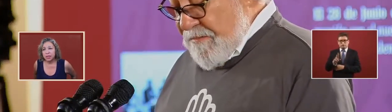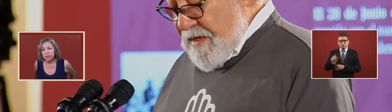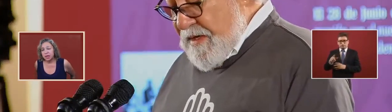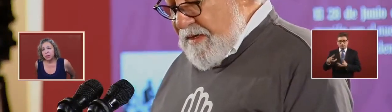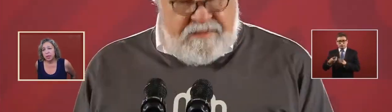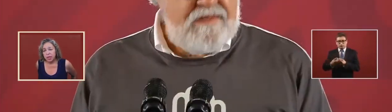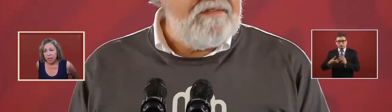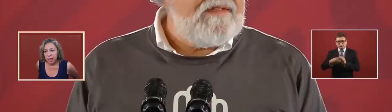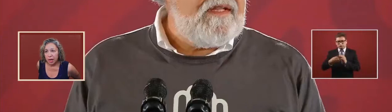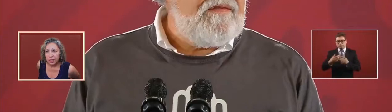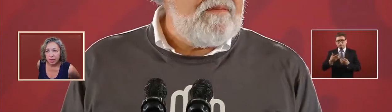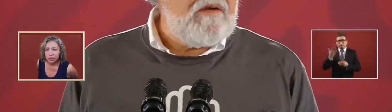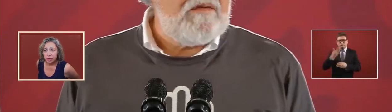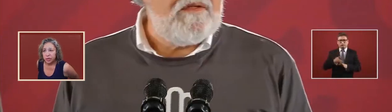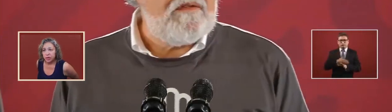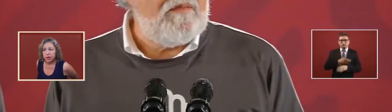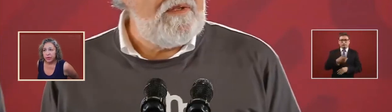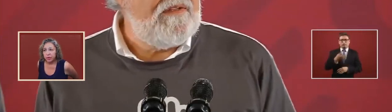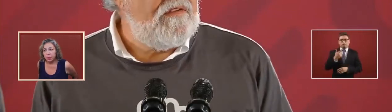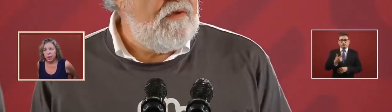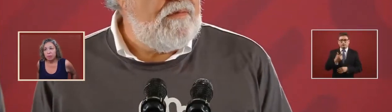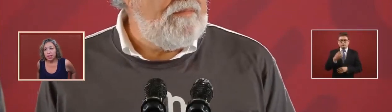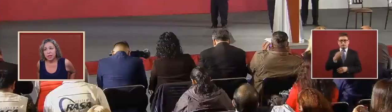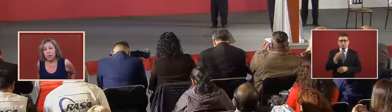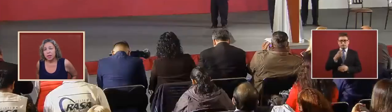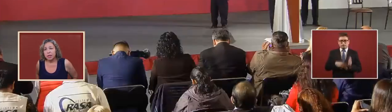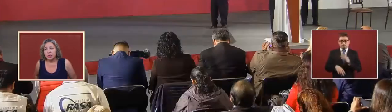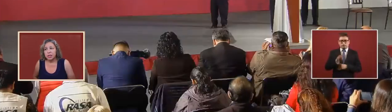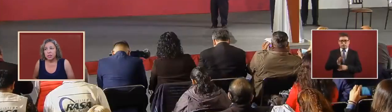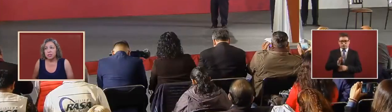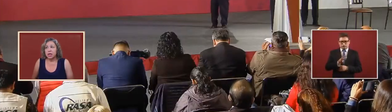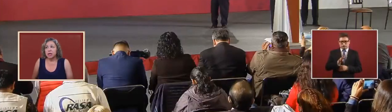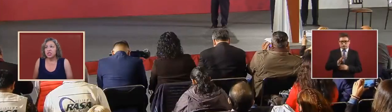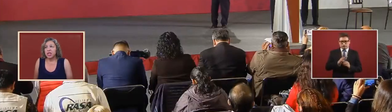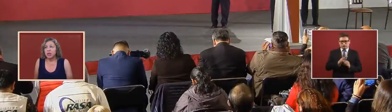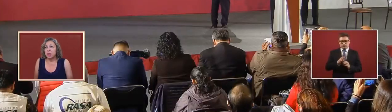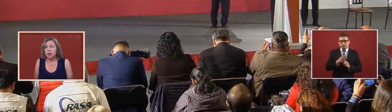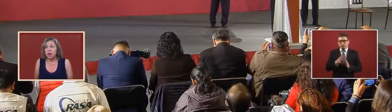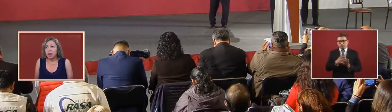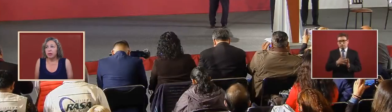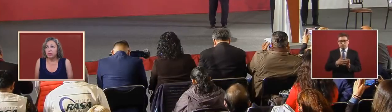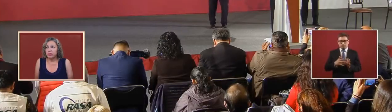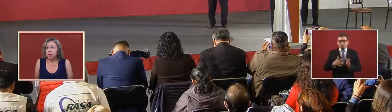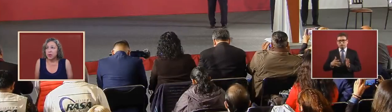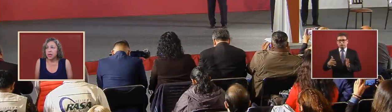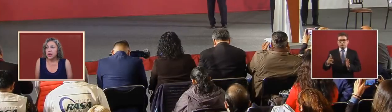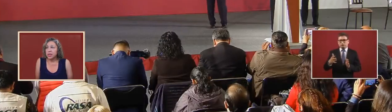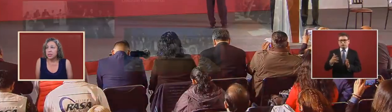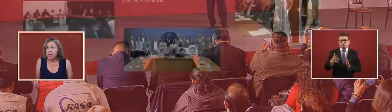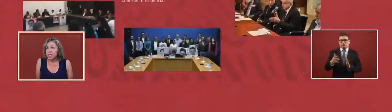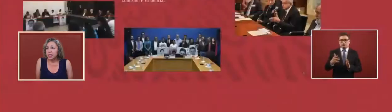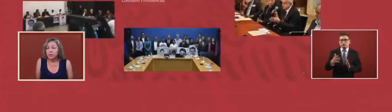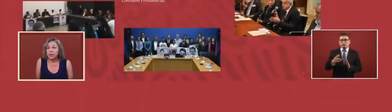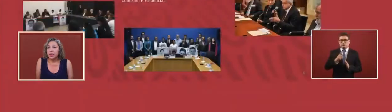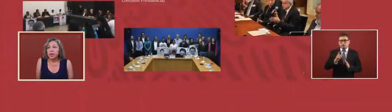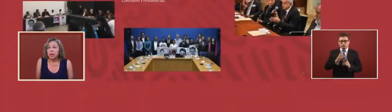done with the uh district attorney of the republic since uh january of 2019